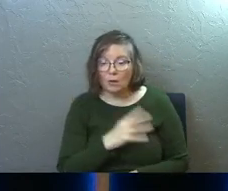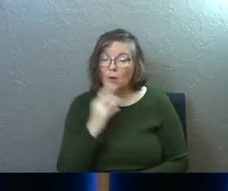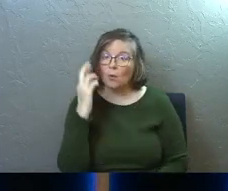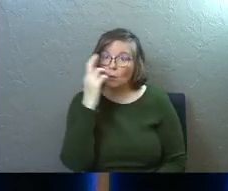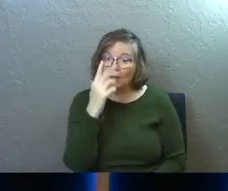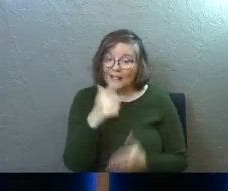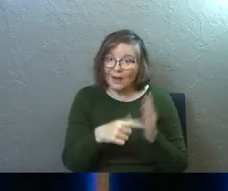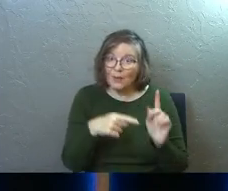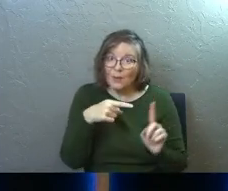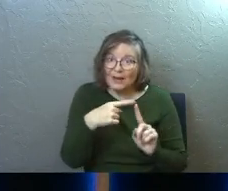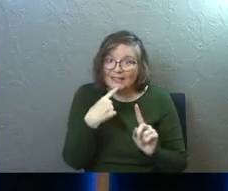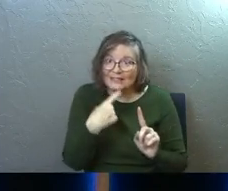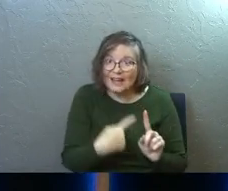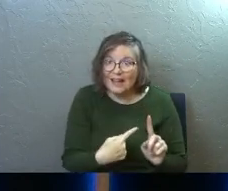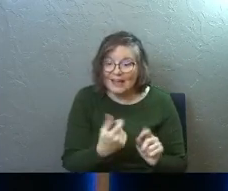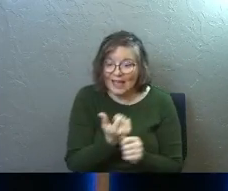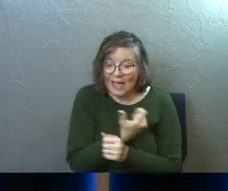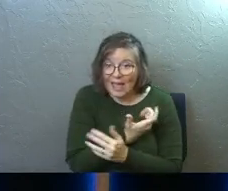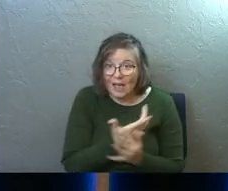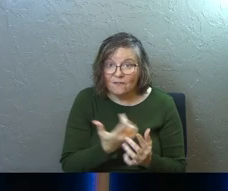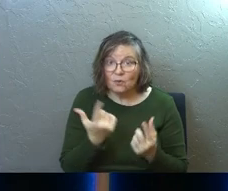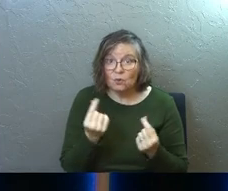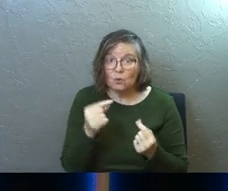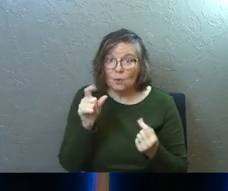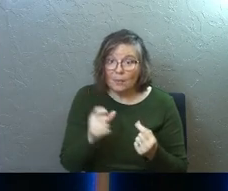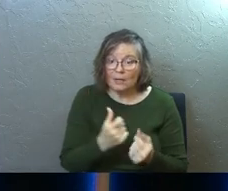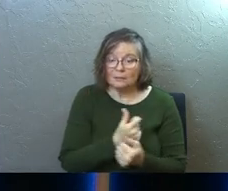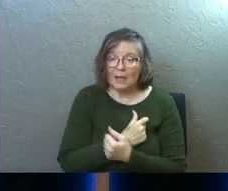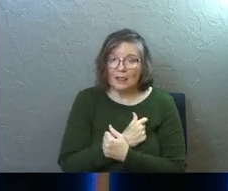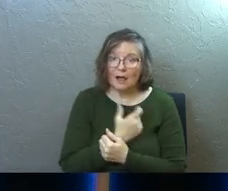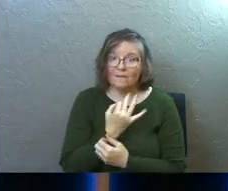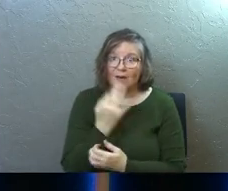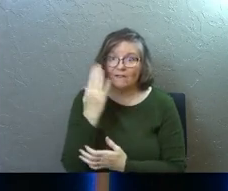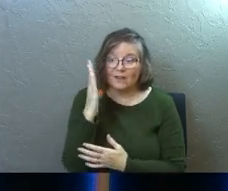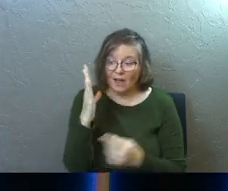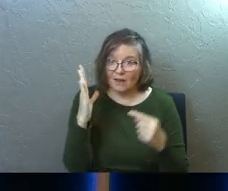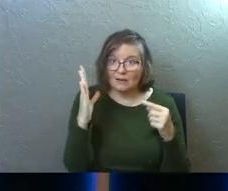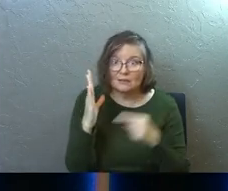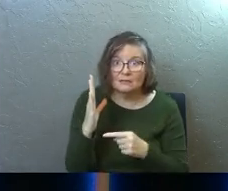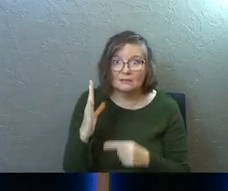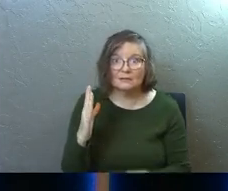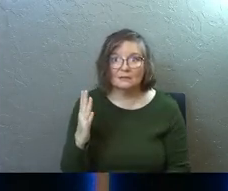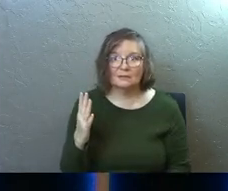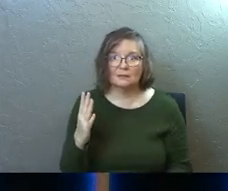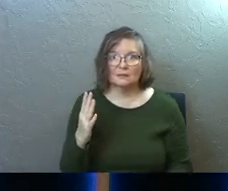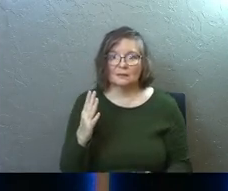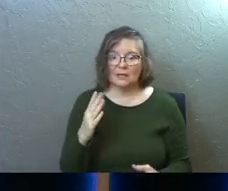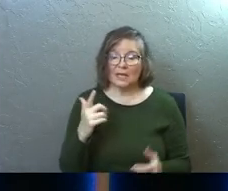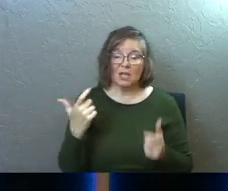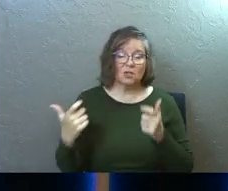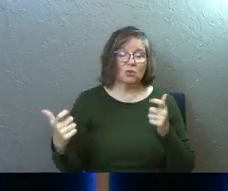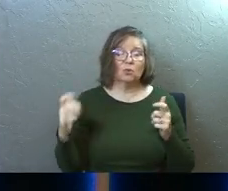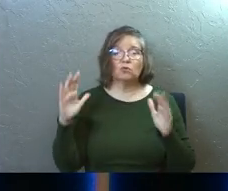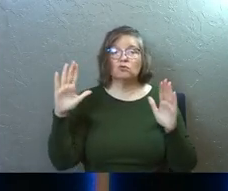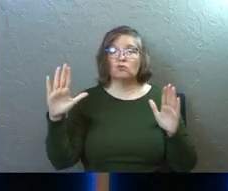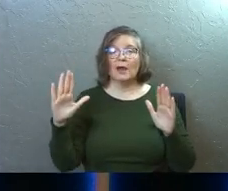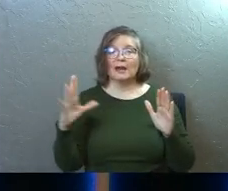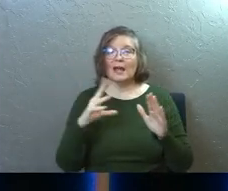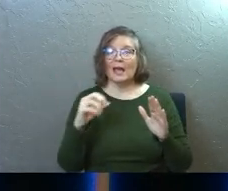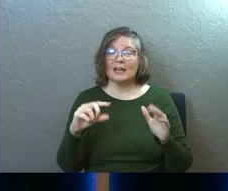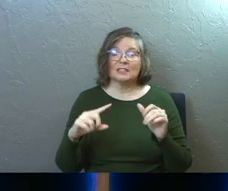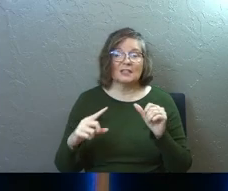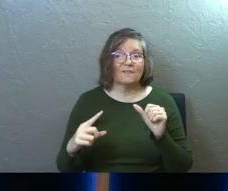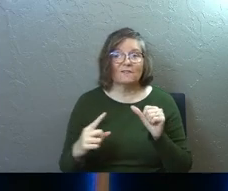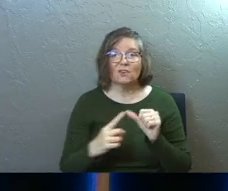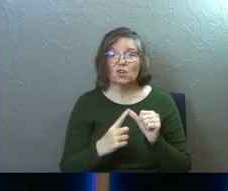Realize what he's saying. Everything that you do must be love of God. Like it's the greatest and it's